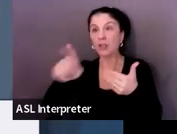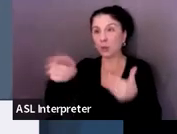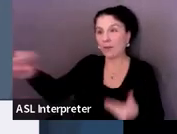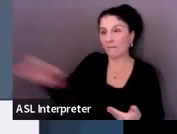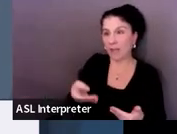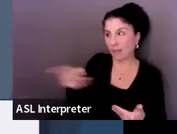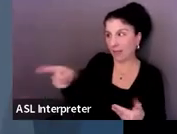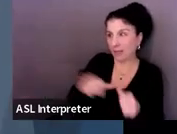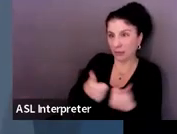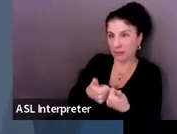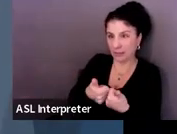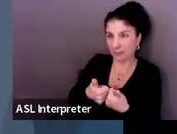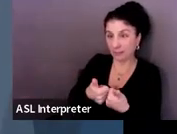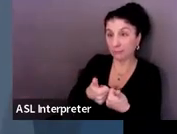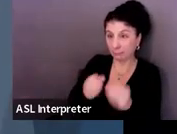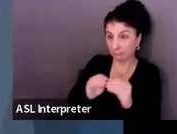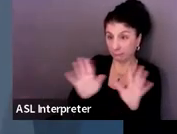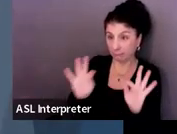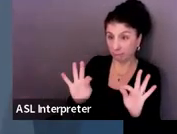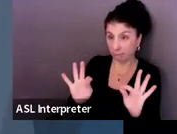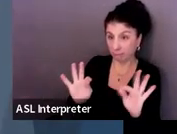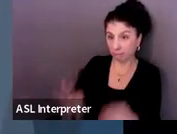So that's an important thing.